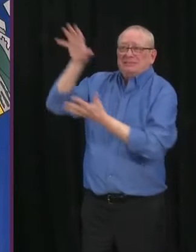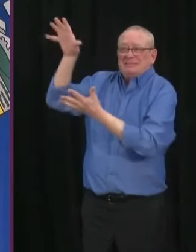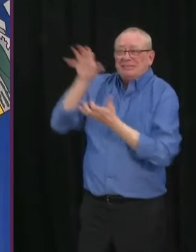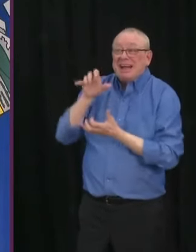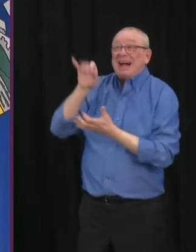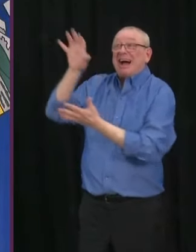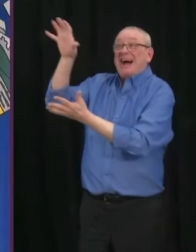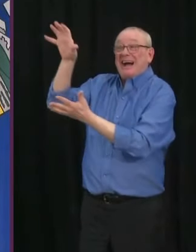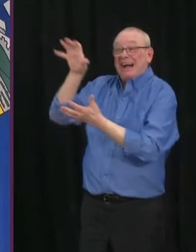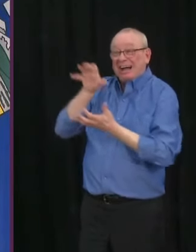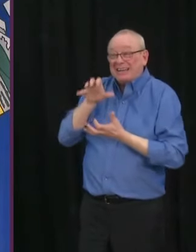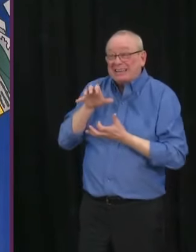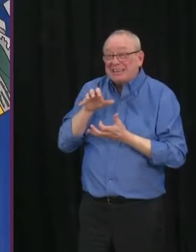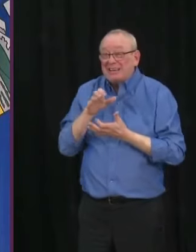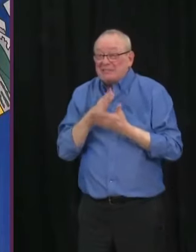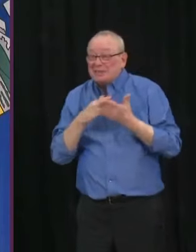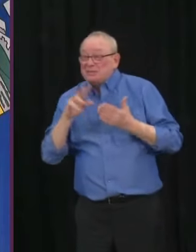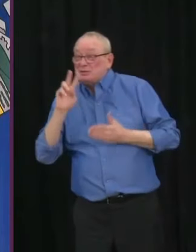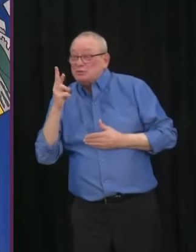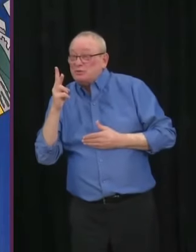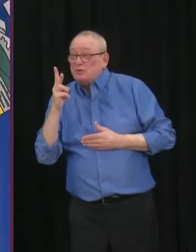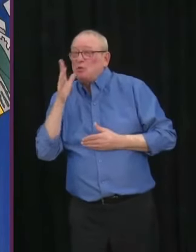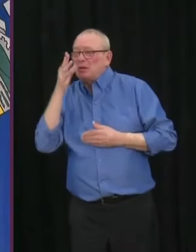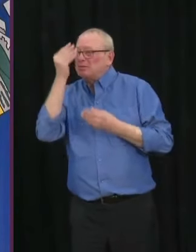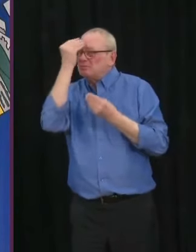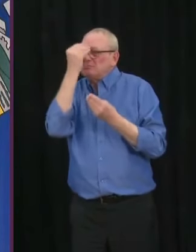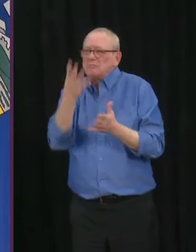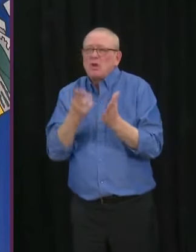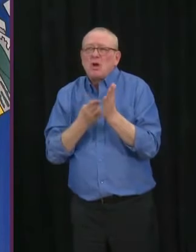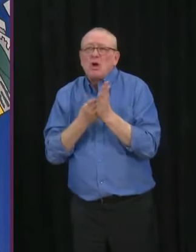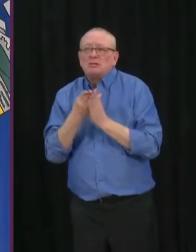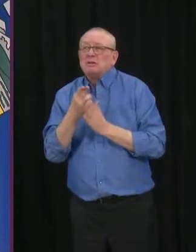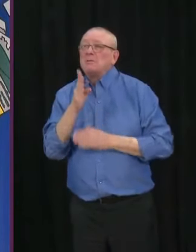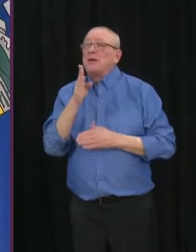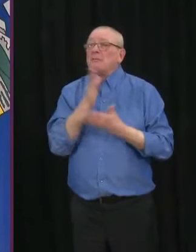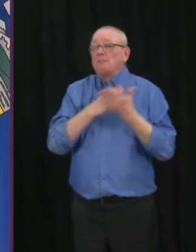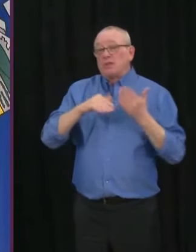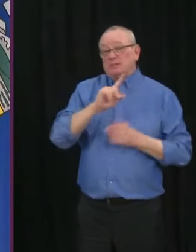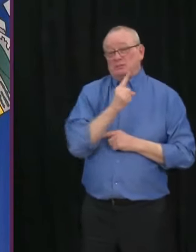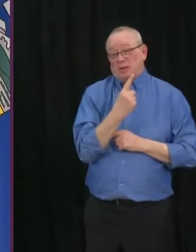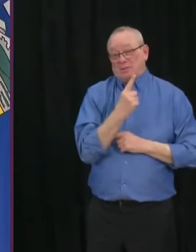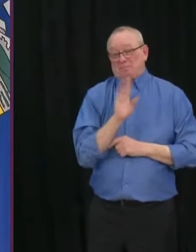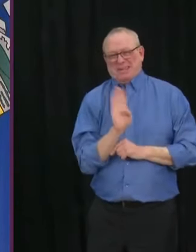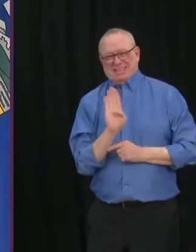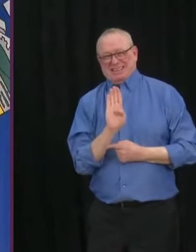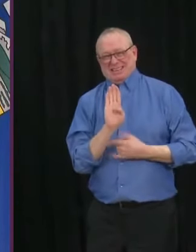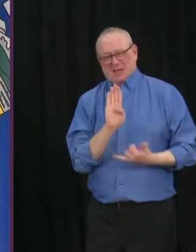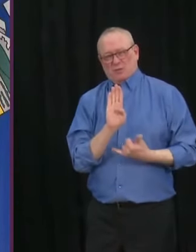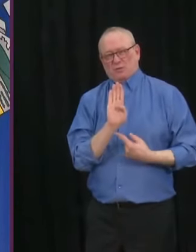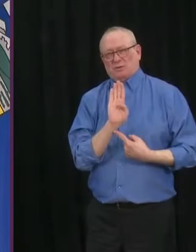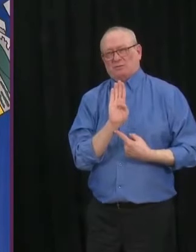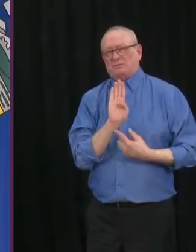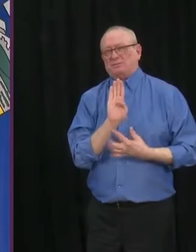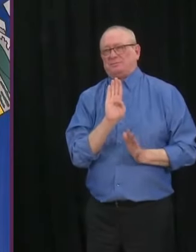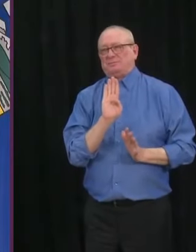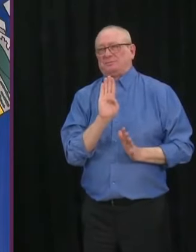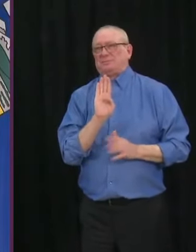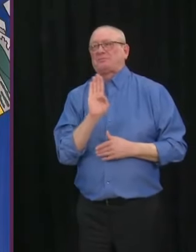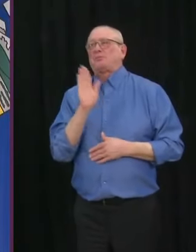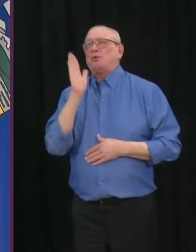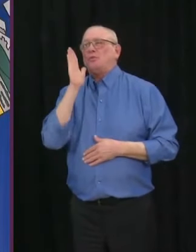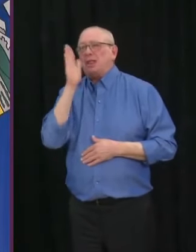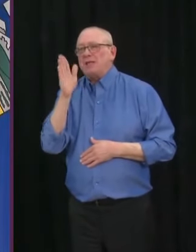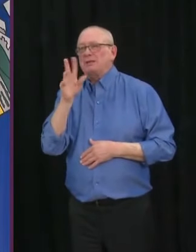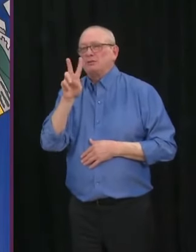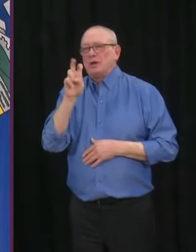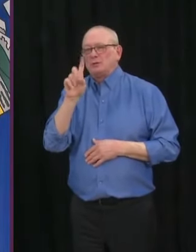Phase 2, actually, quite frankly, Phase 1B, we are going to be including over 220,000